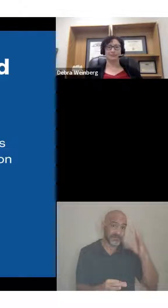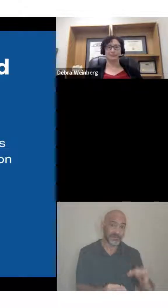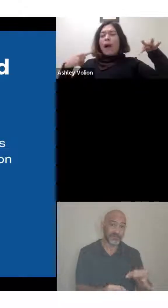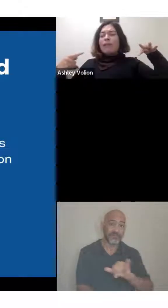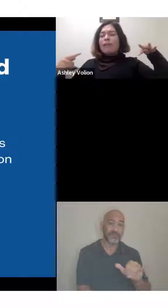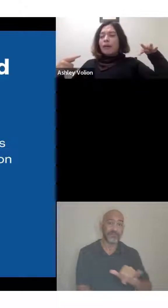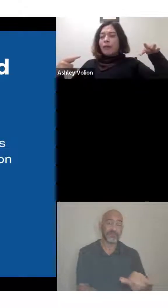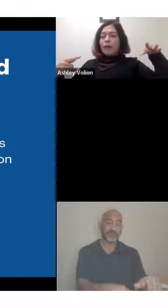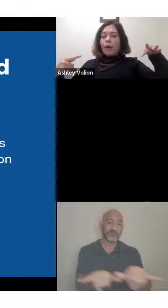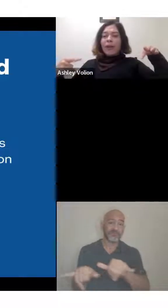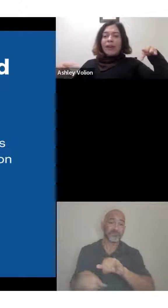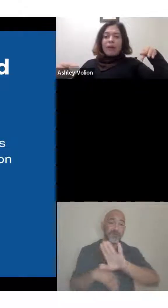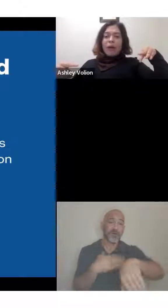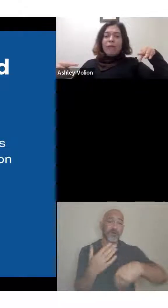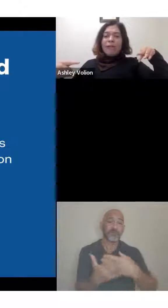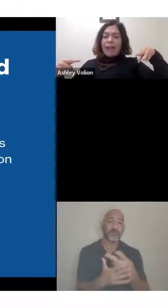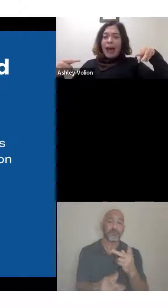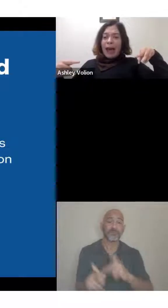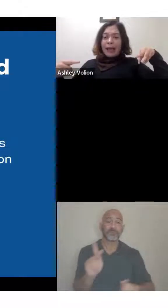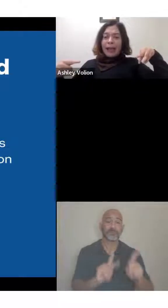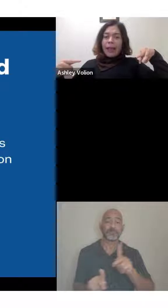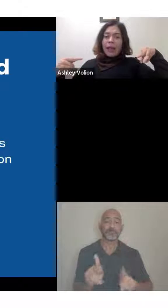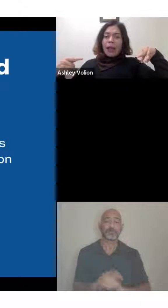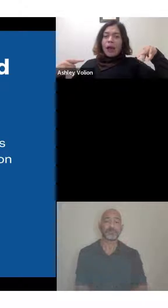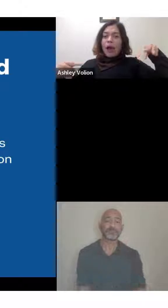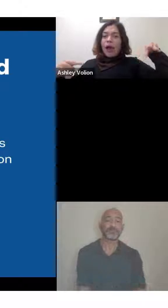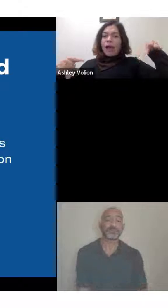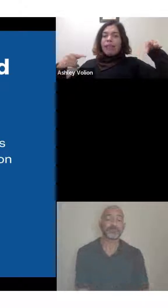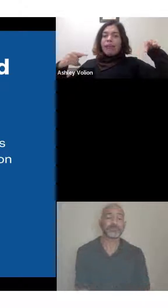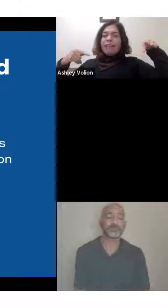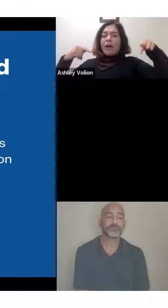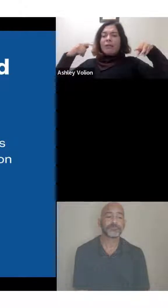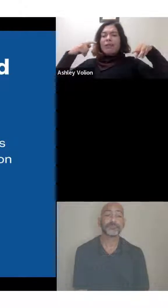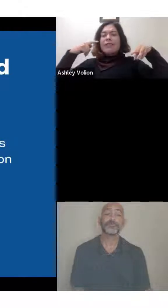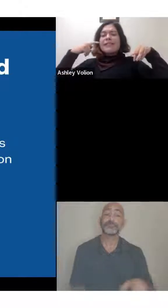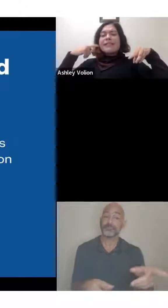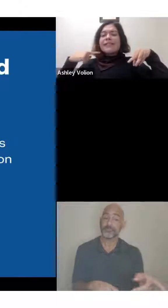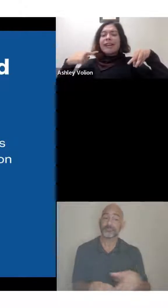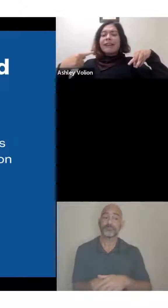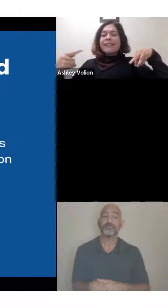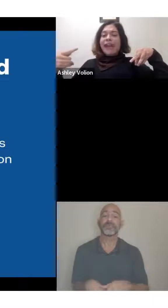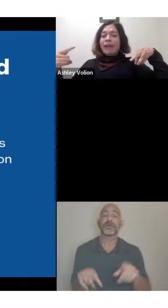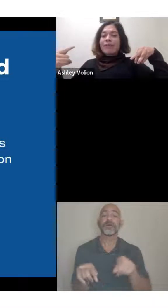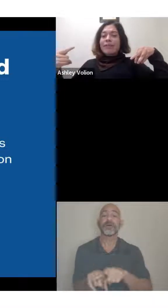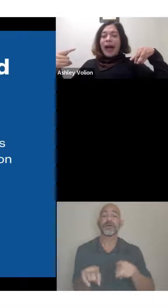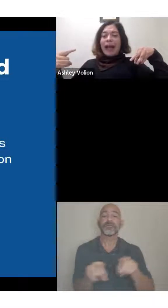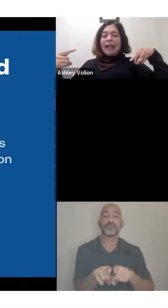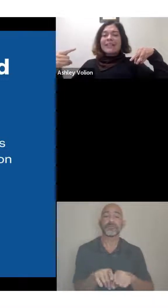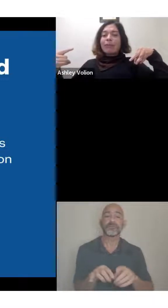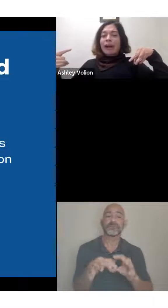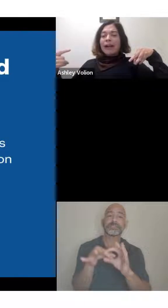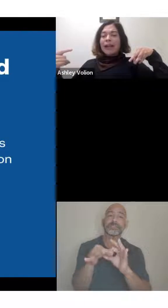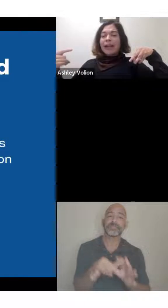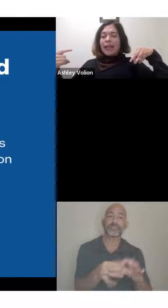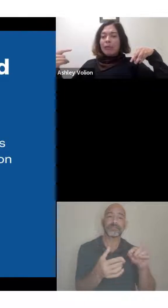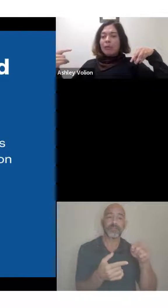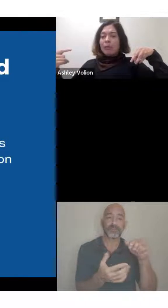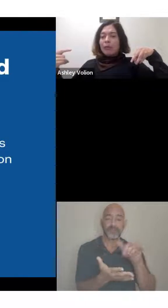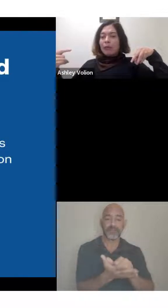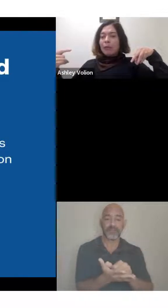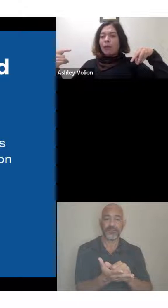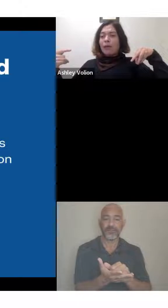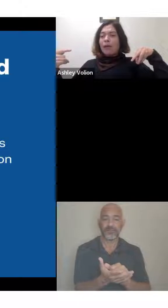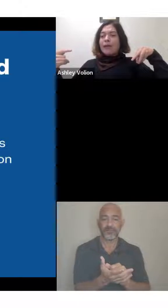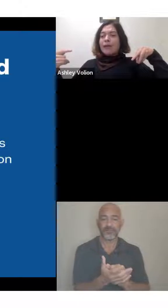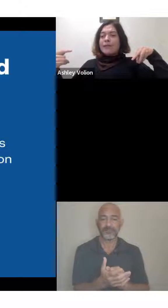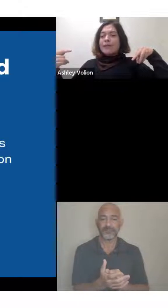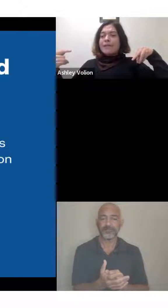So also, going along with that, there's also the stereotypes that smart and capable